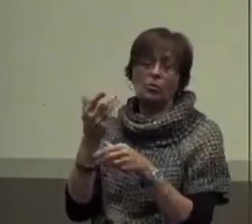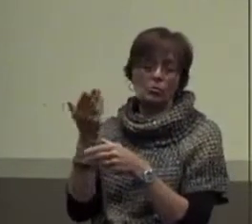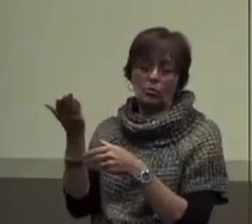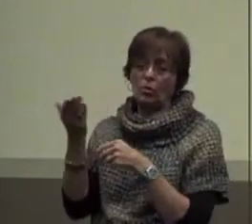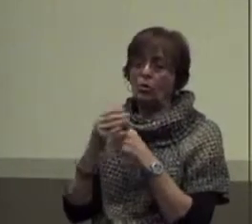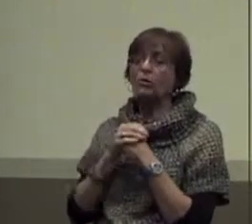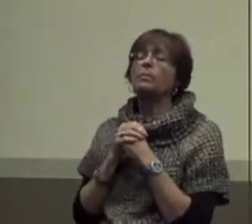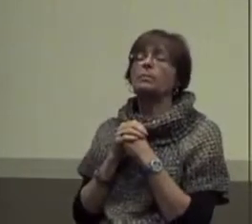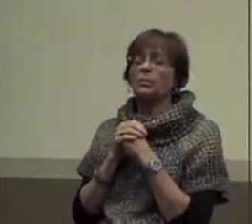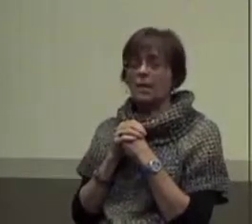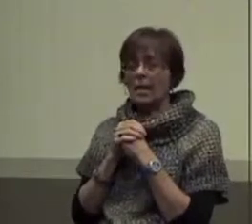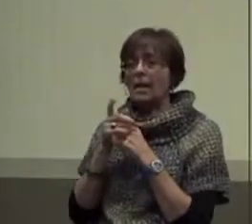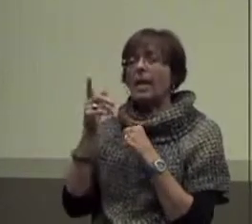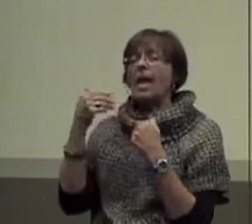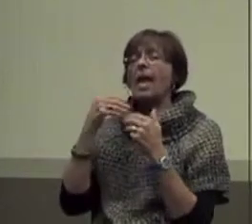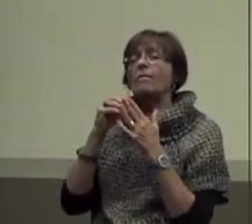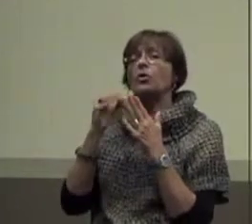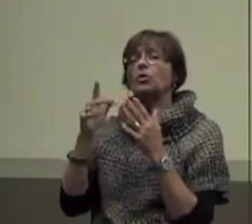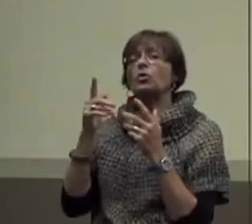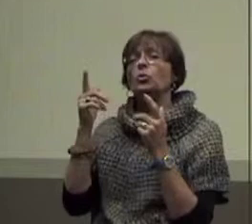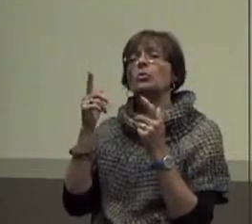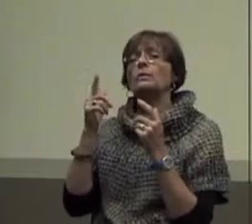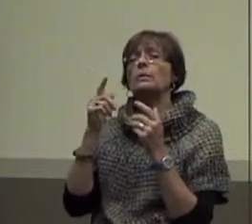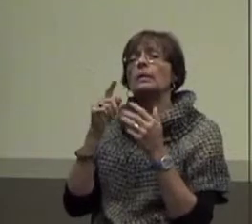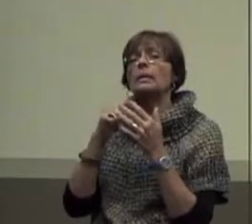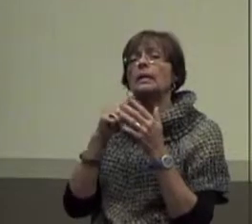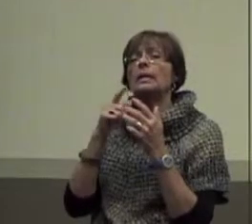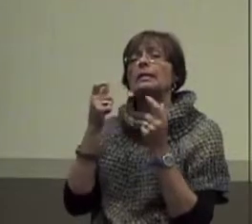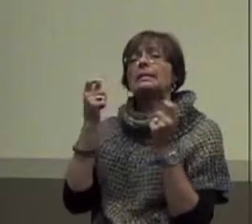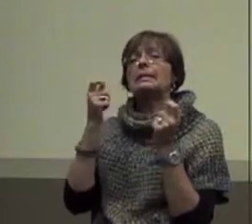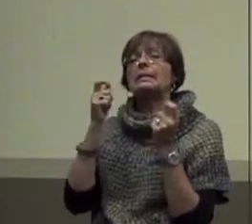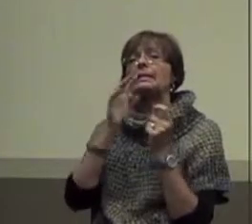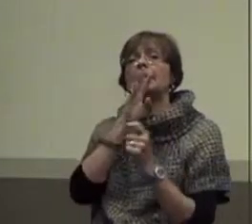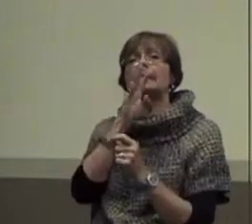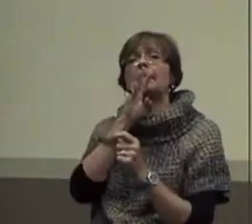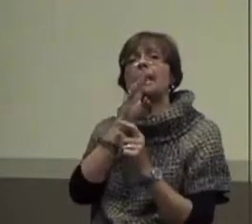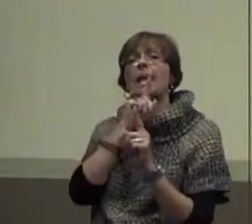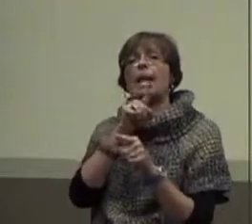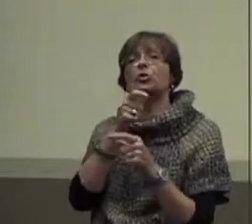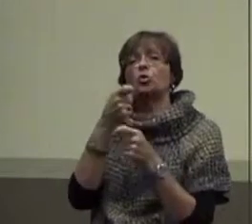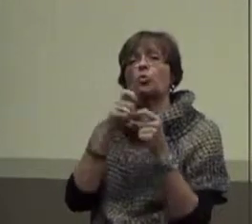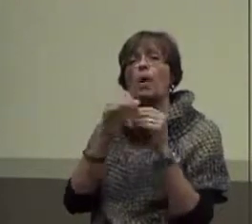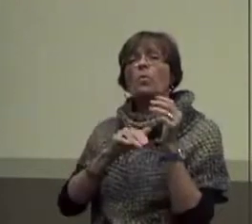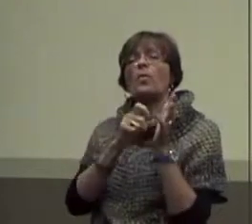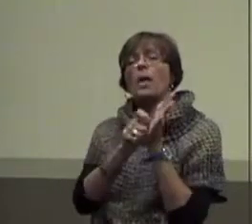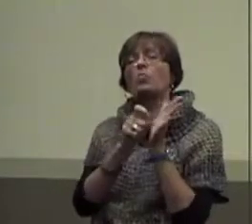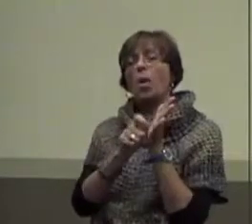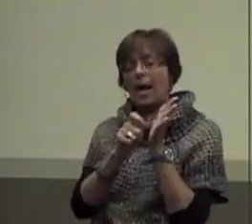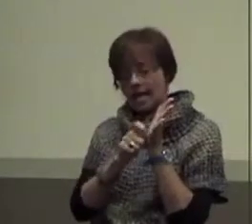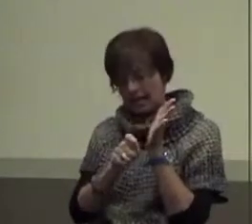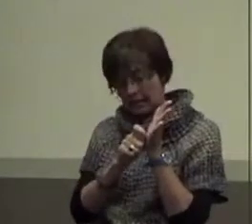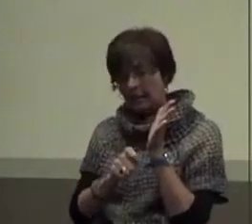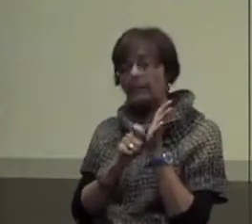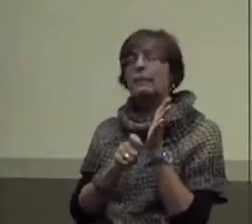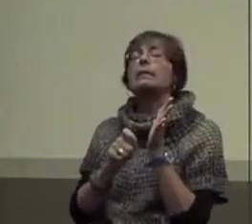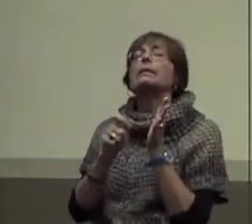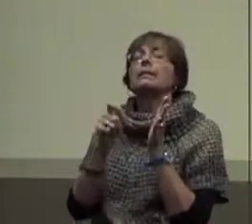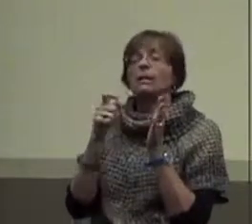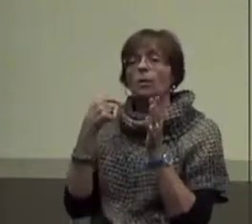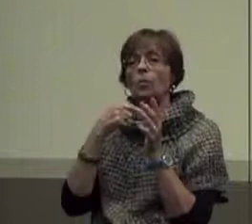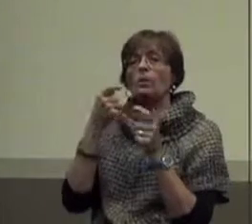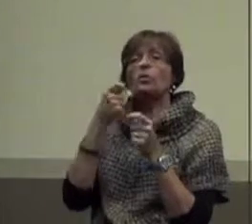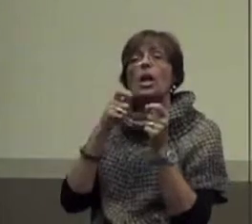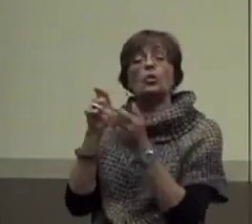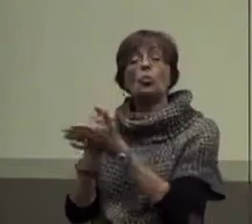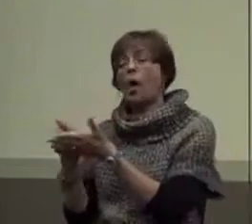right? Good. Have the student dictate answers instead of writing. Yes, we've changed now that writing